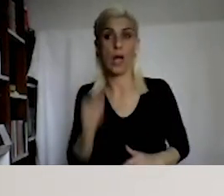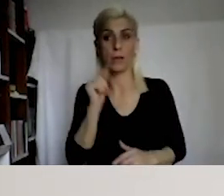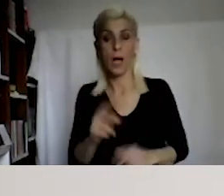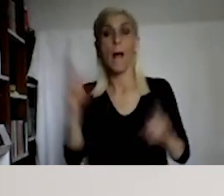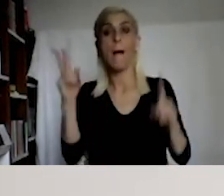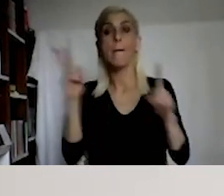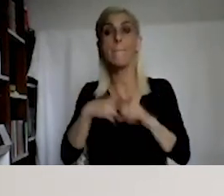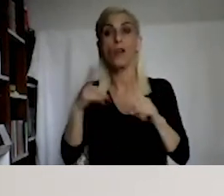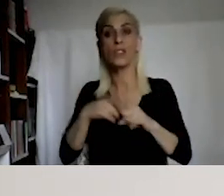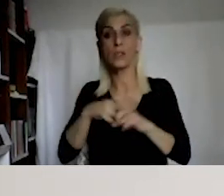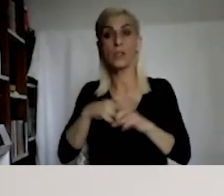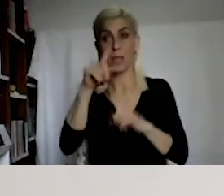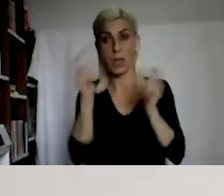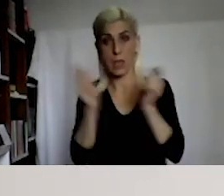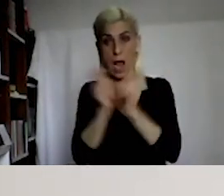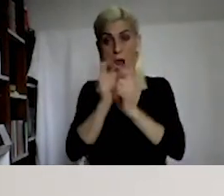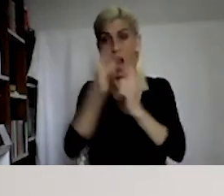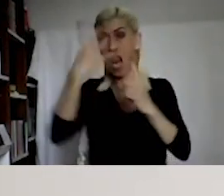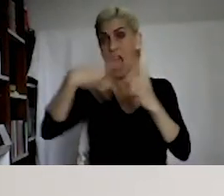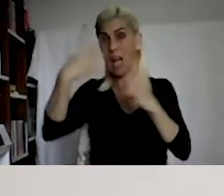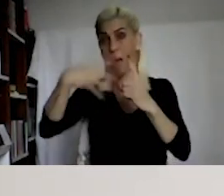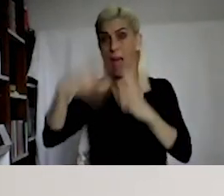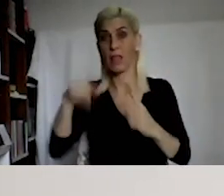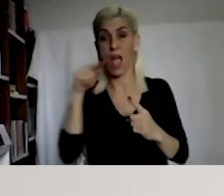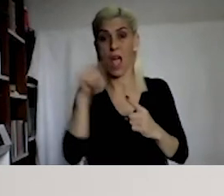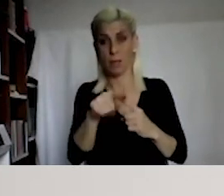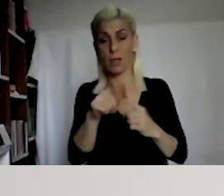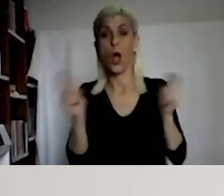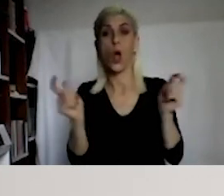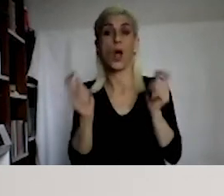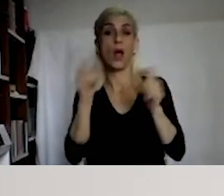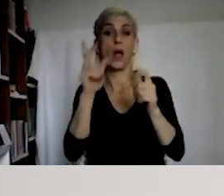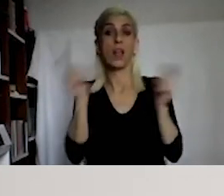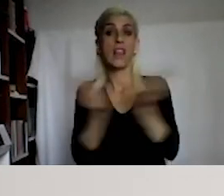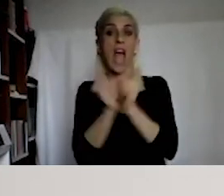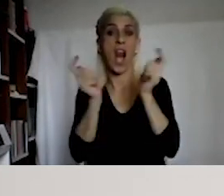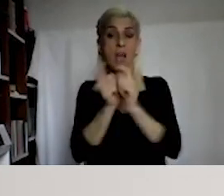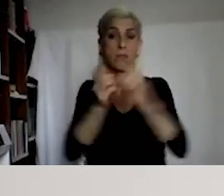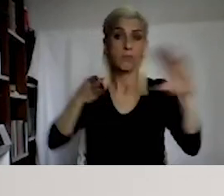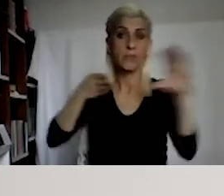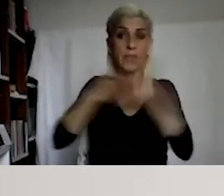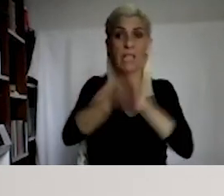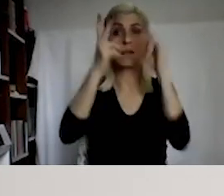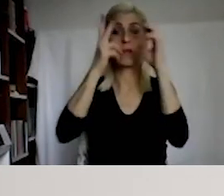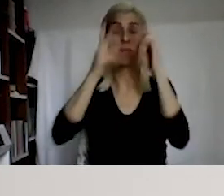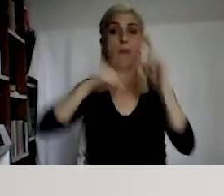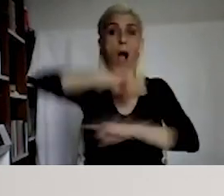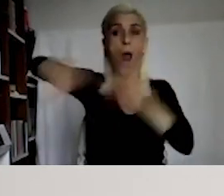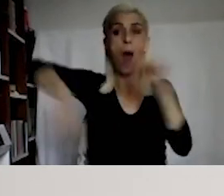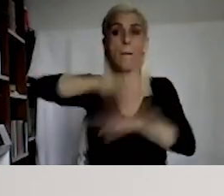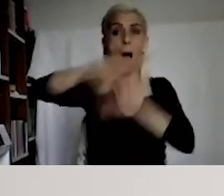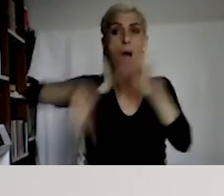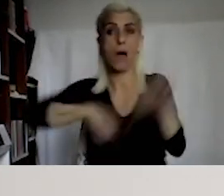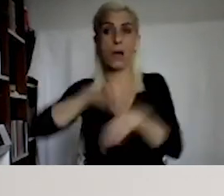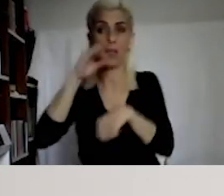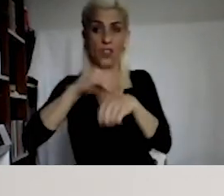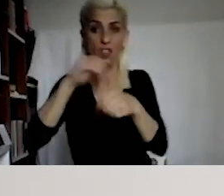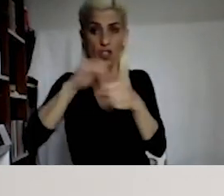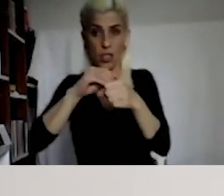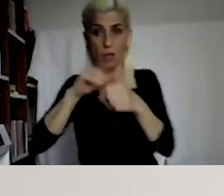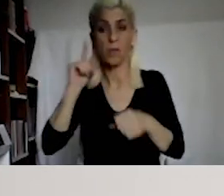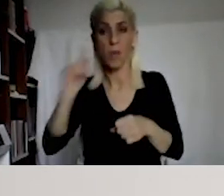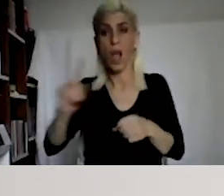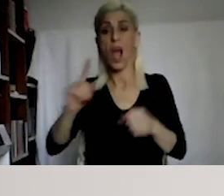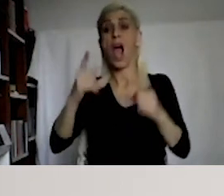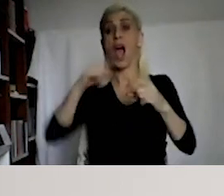In this case, police enters for search purposes into an LGBT